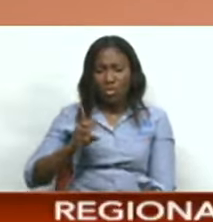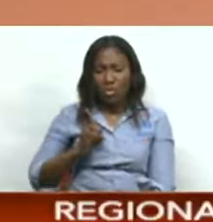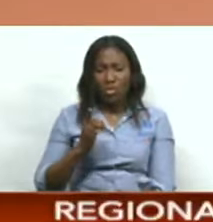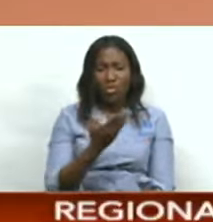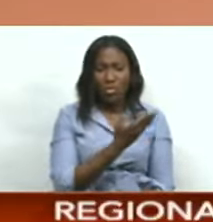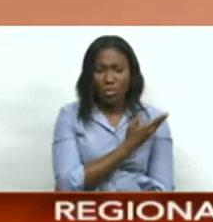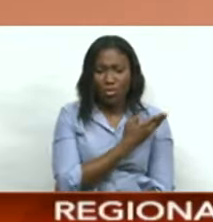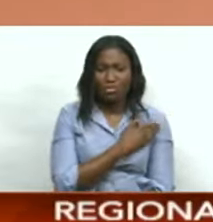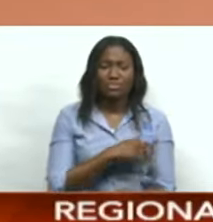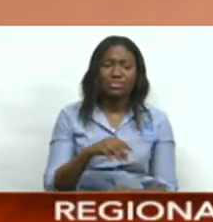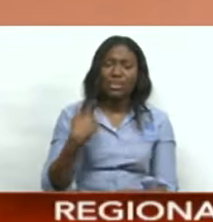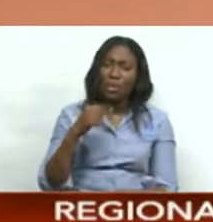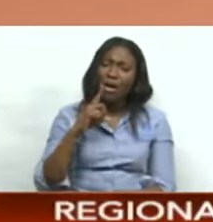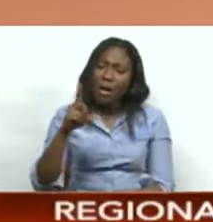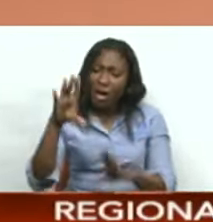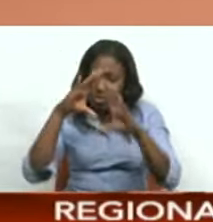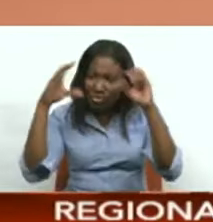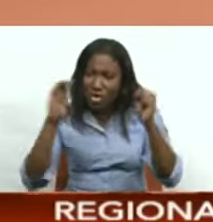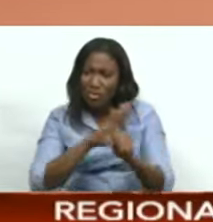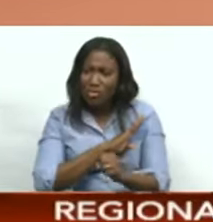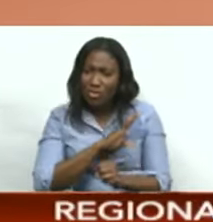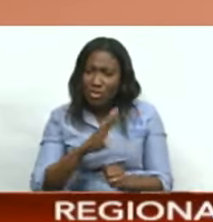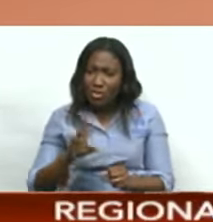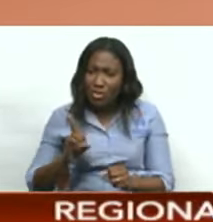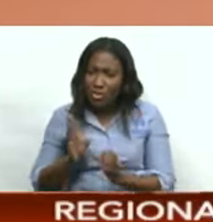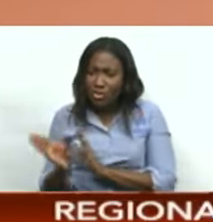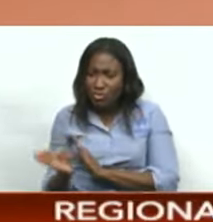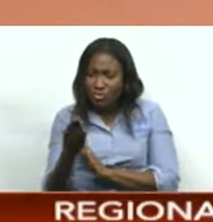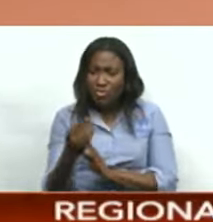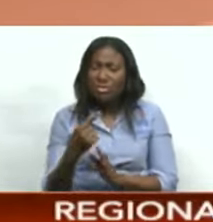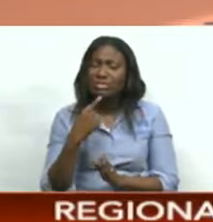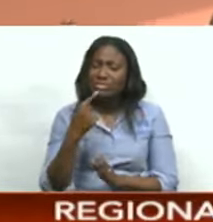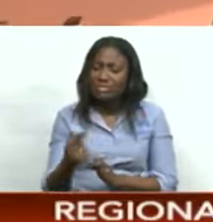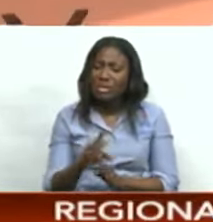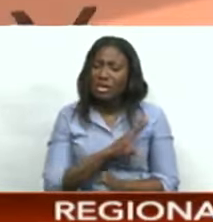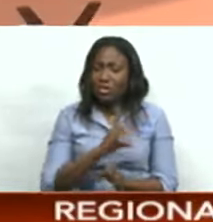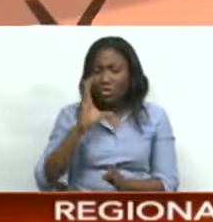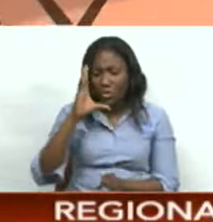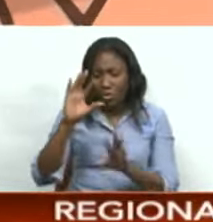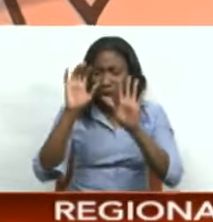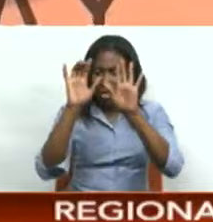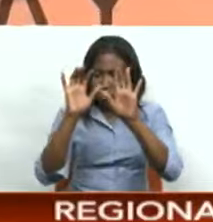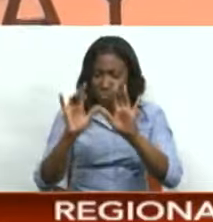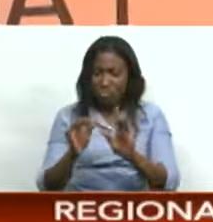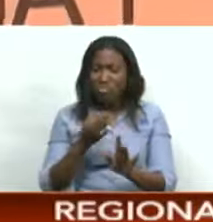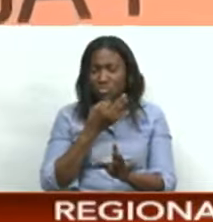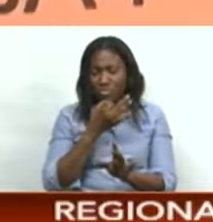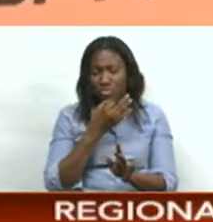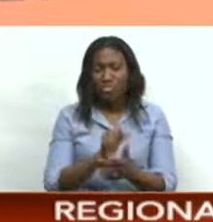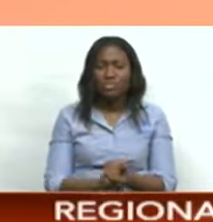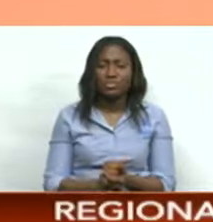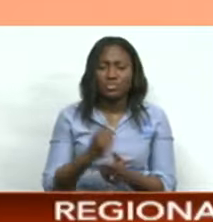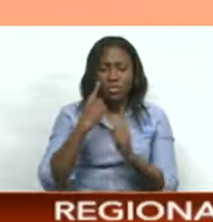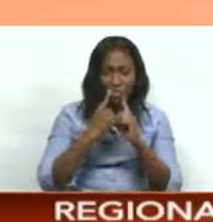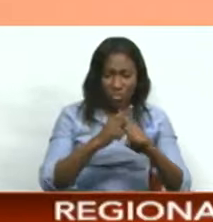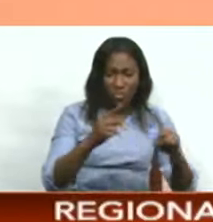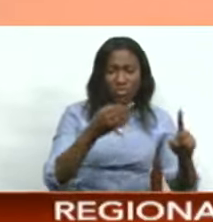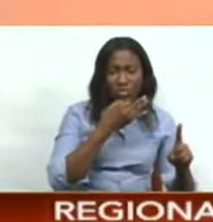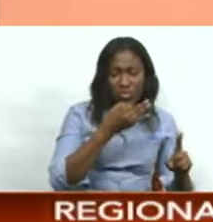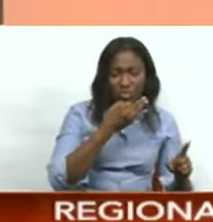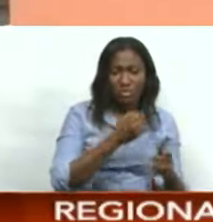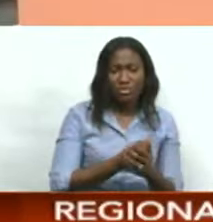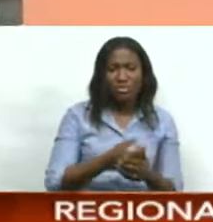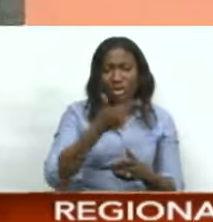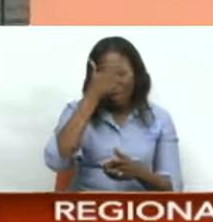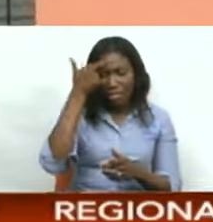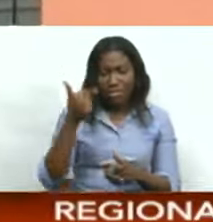Cricket Board President Azim Bassarath said the Trinidad and Tobago Cricket Board will issue a release in due course. Chaitu, blew the whistle on a